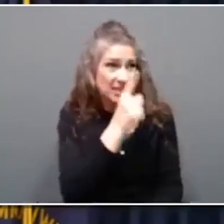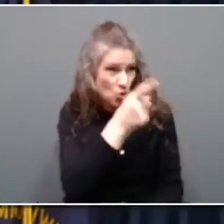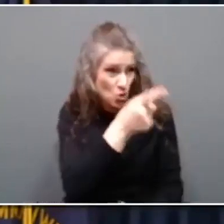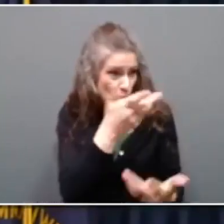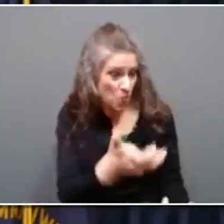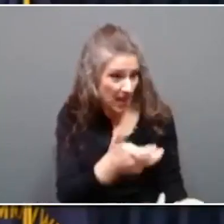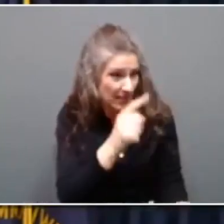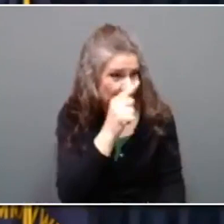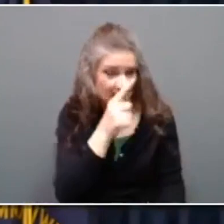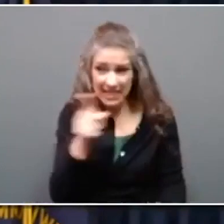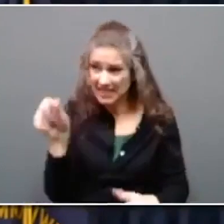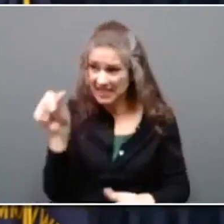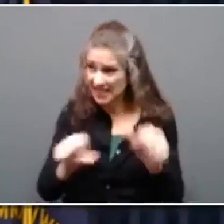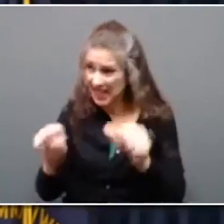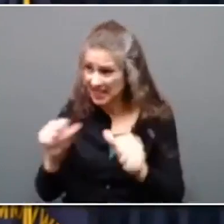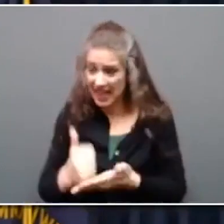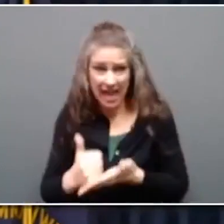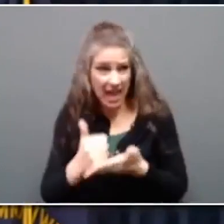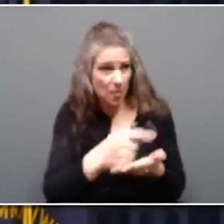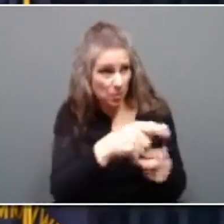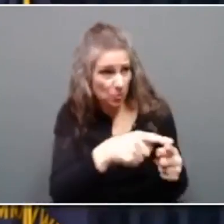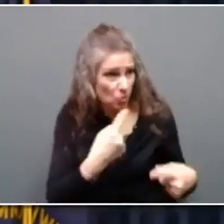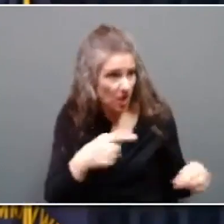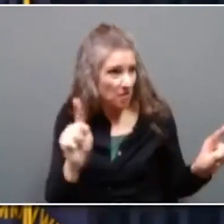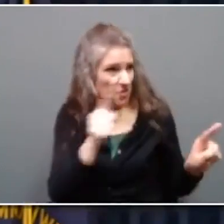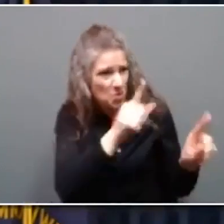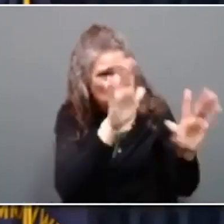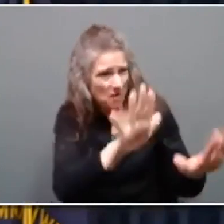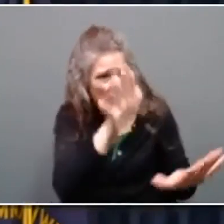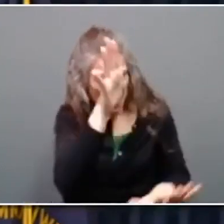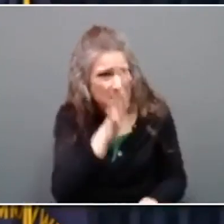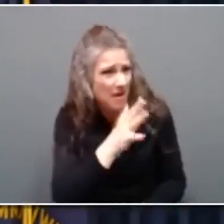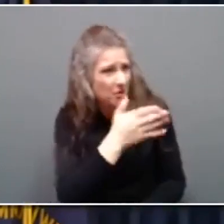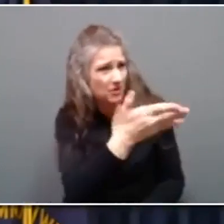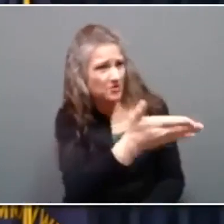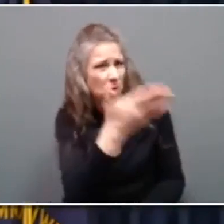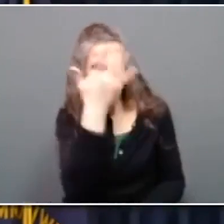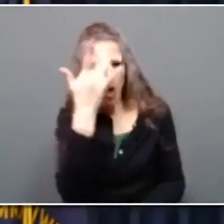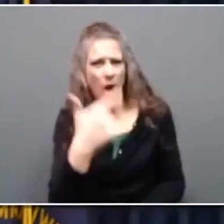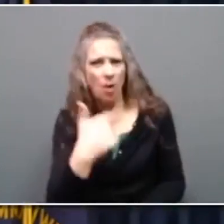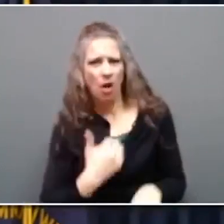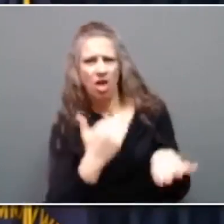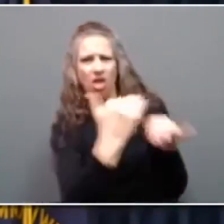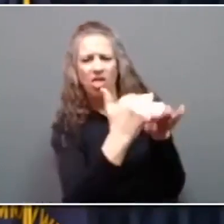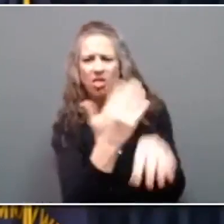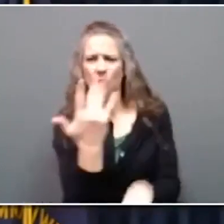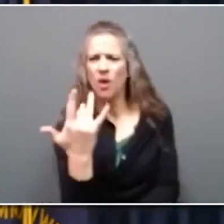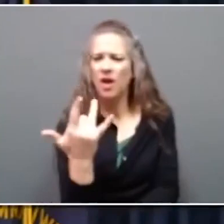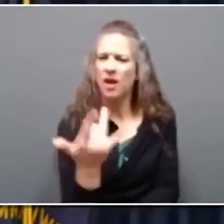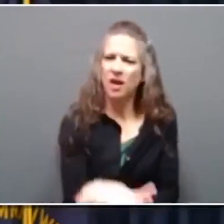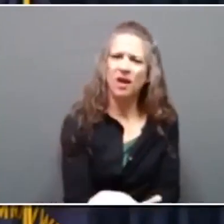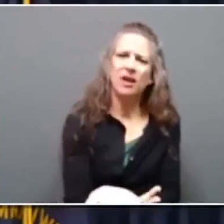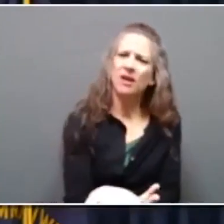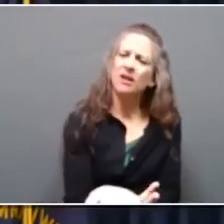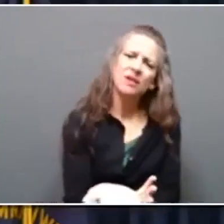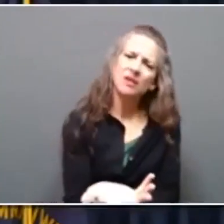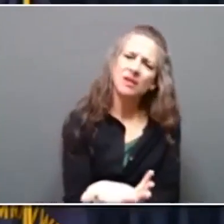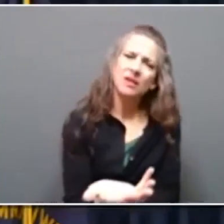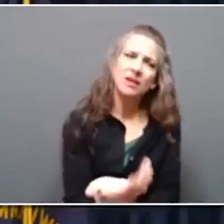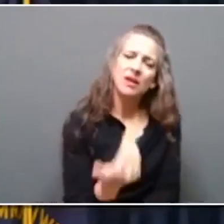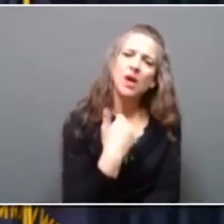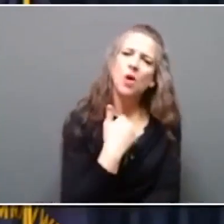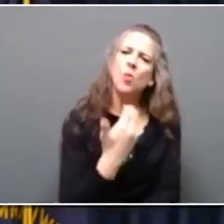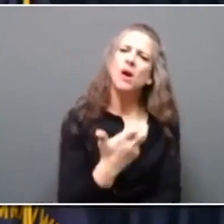help them do it. And they will be such great parents. Why would we ever stand in the way of that? I hope we can bring that same empathy